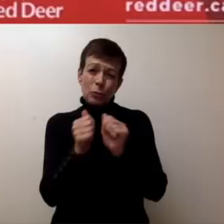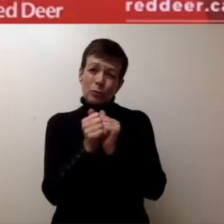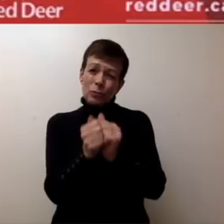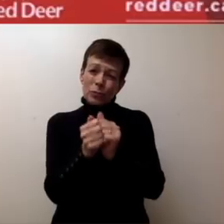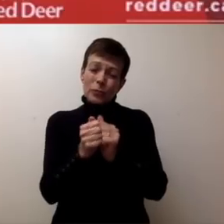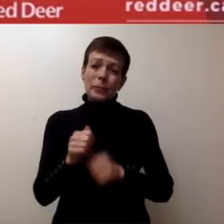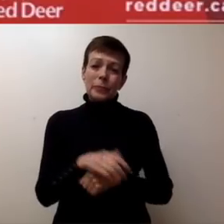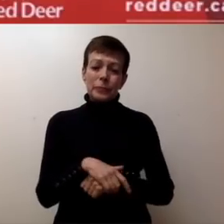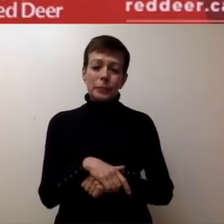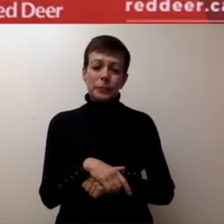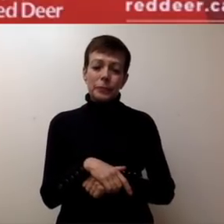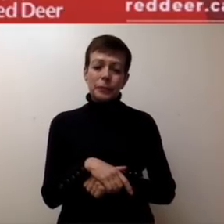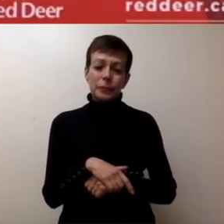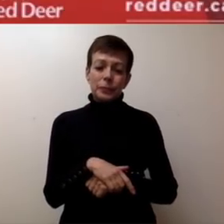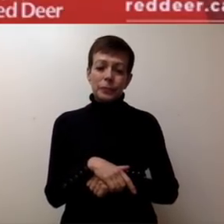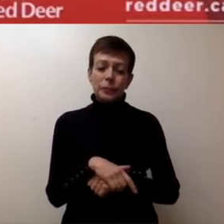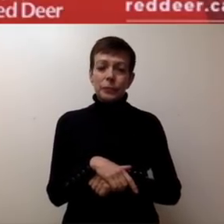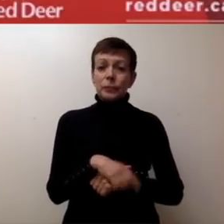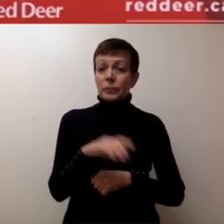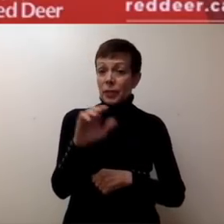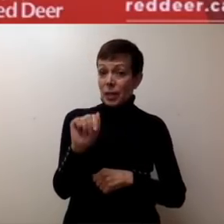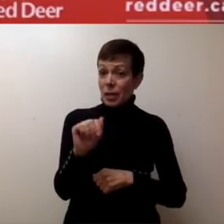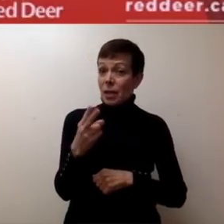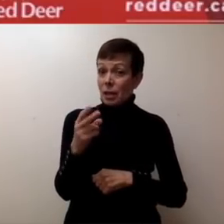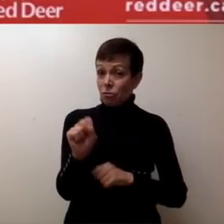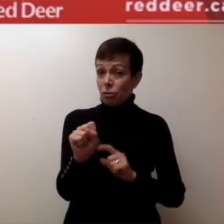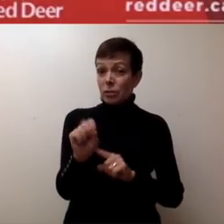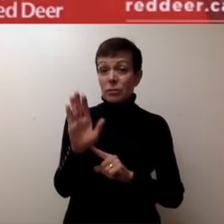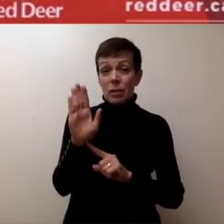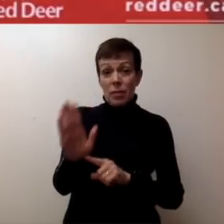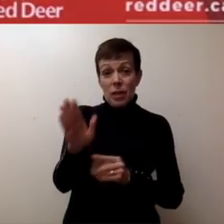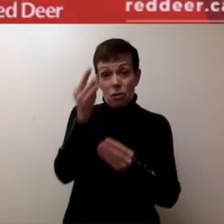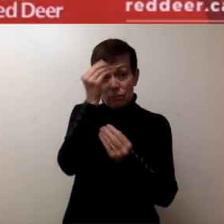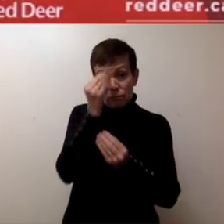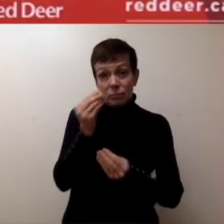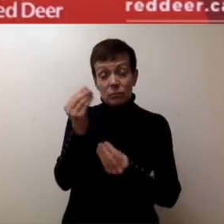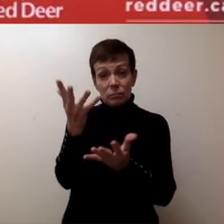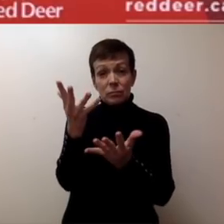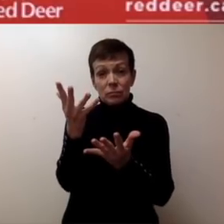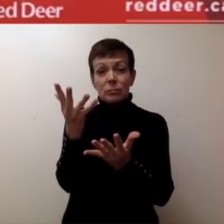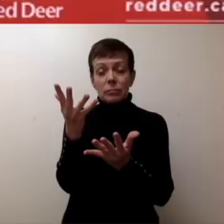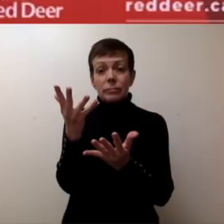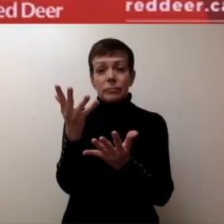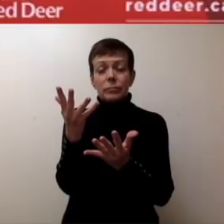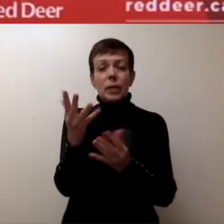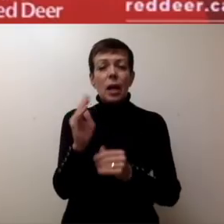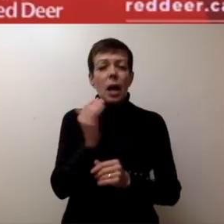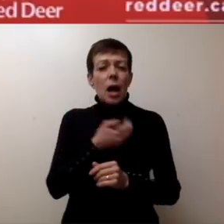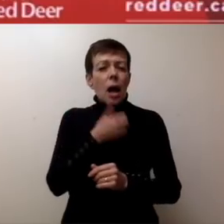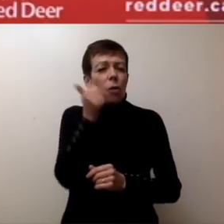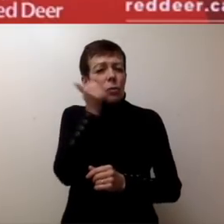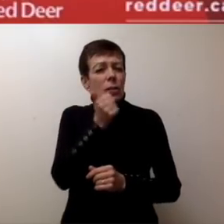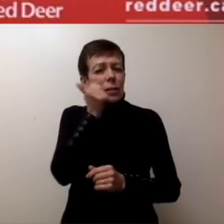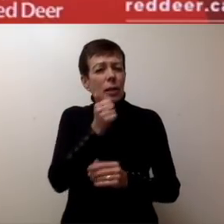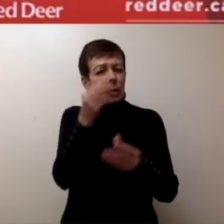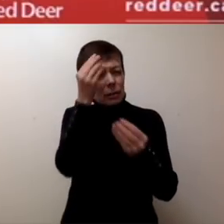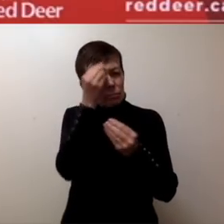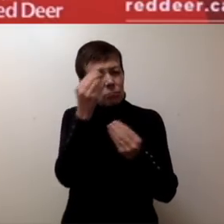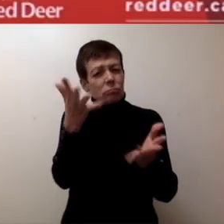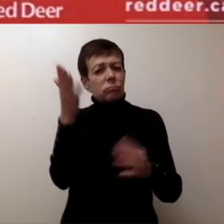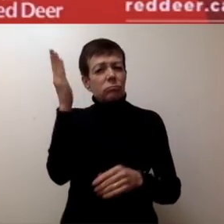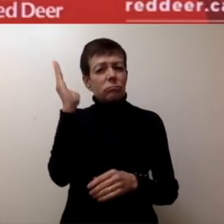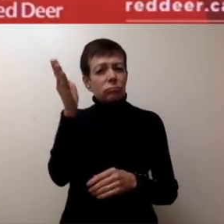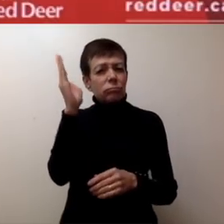In alignment with the messaging from Alberta Health Services, the mechanism and frequency of our daily updates may change going forward.